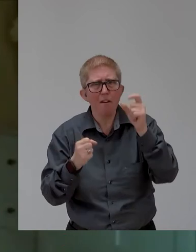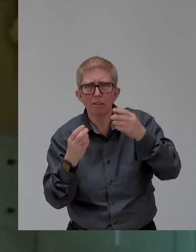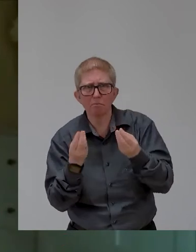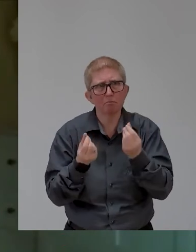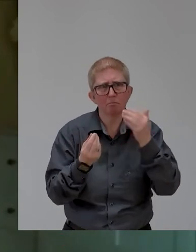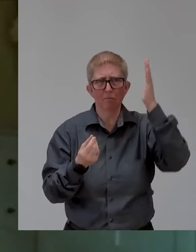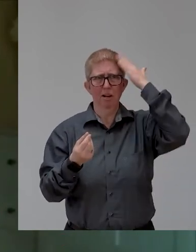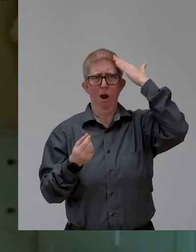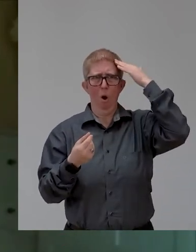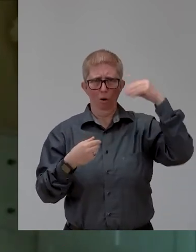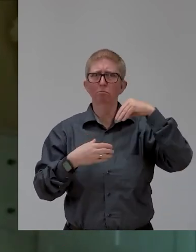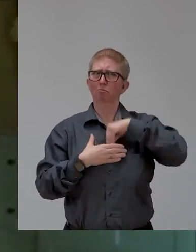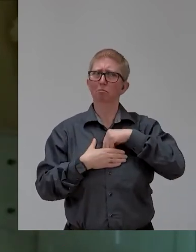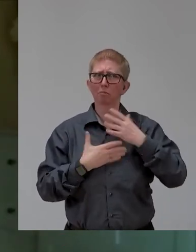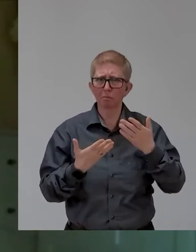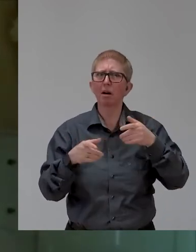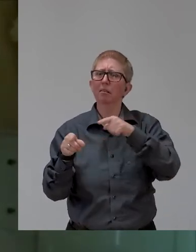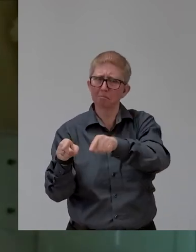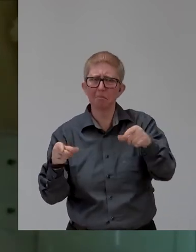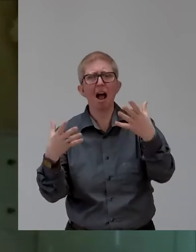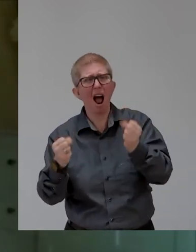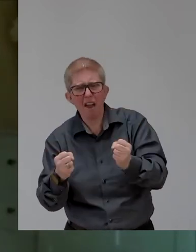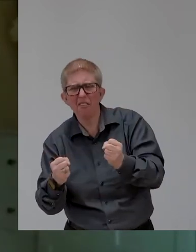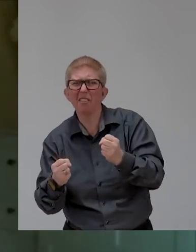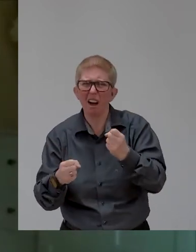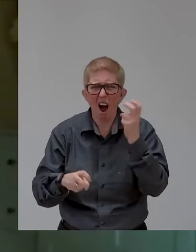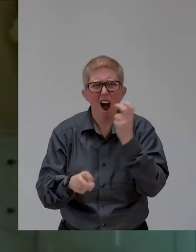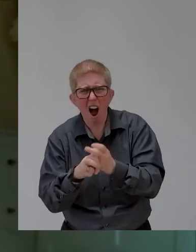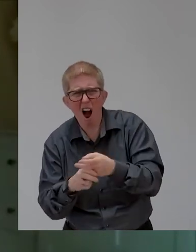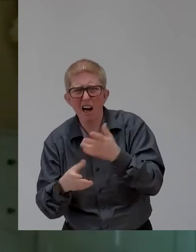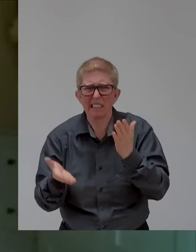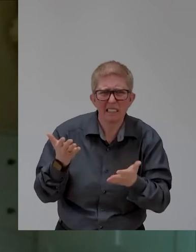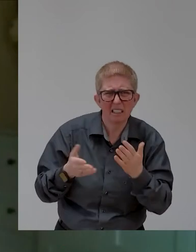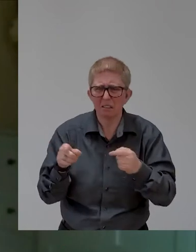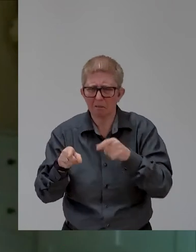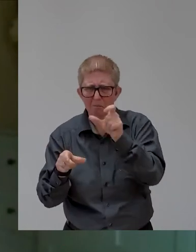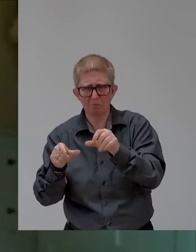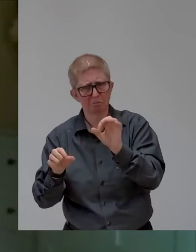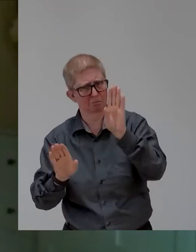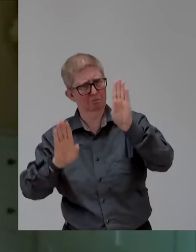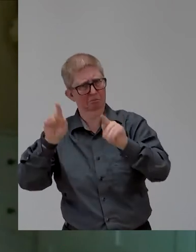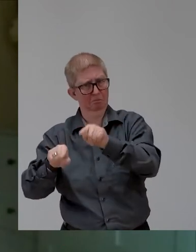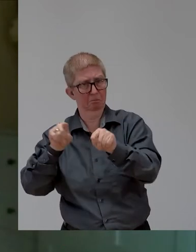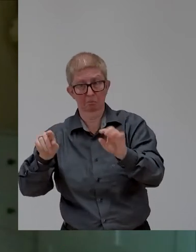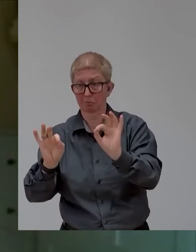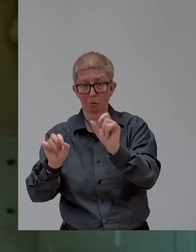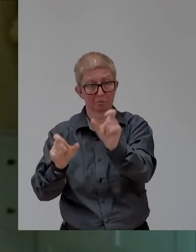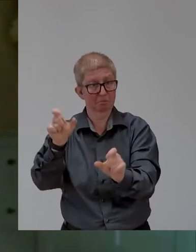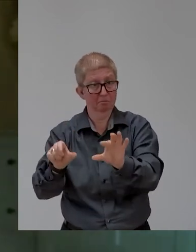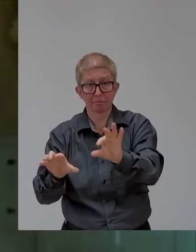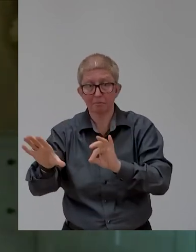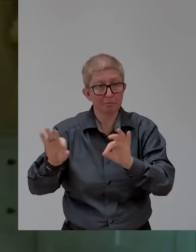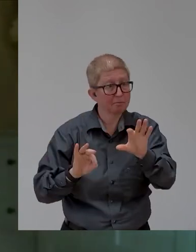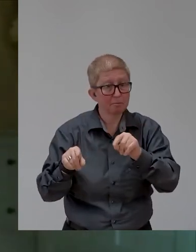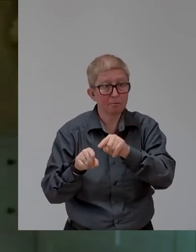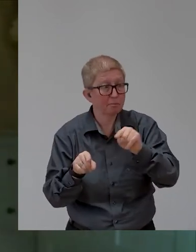difficult to, to find extremely good candidates for all the roles that they want to recruit for. And yet there